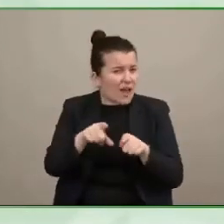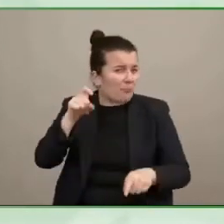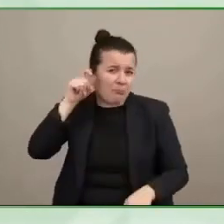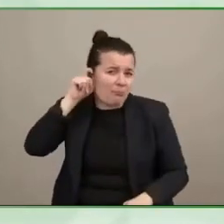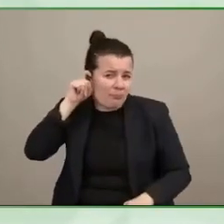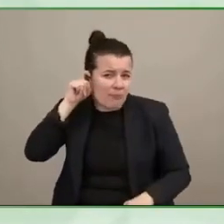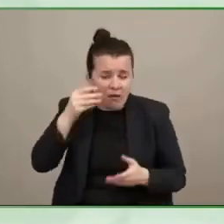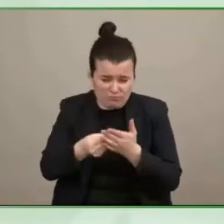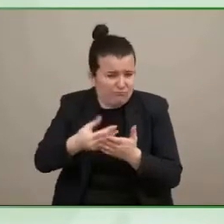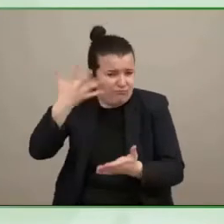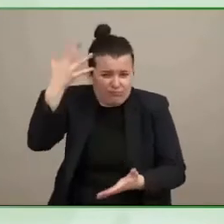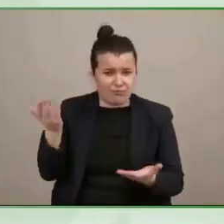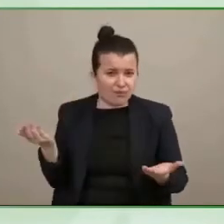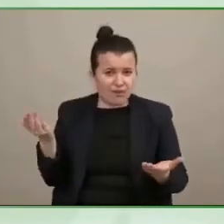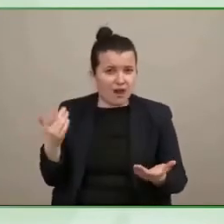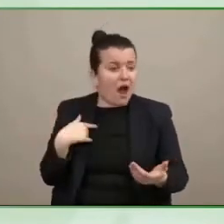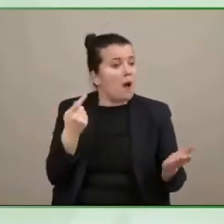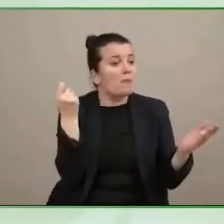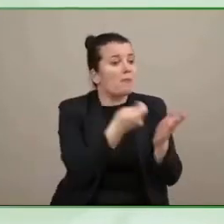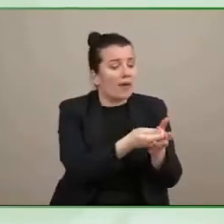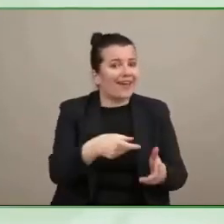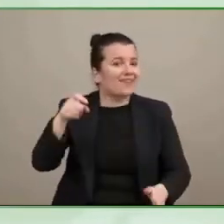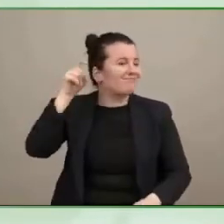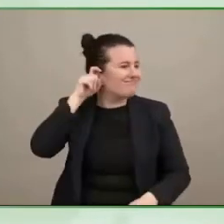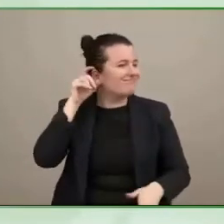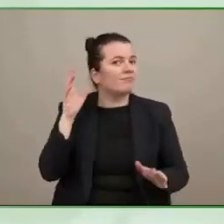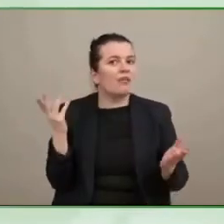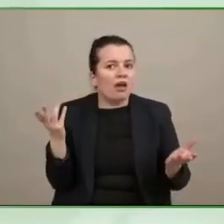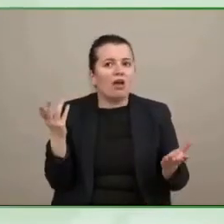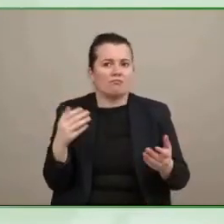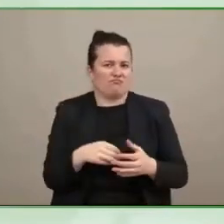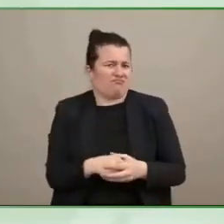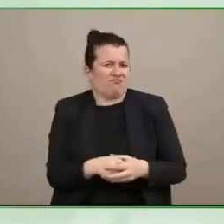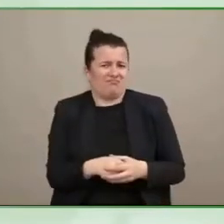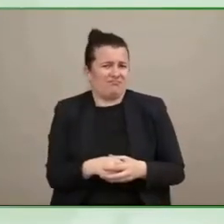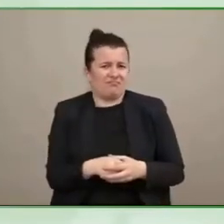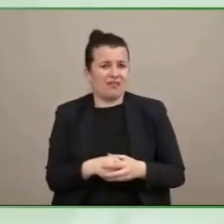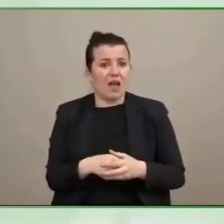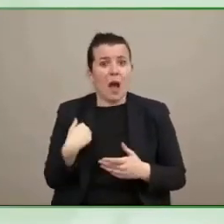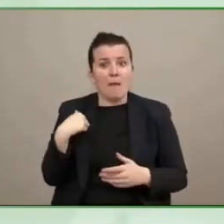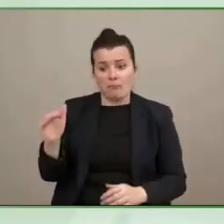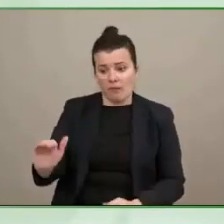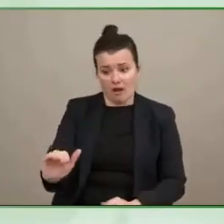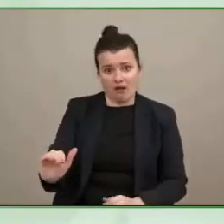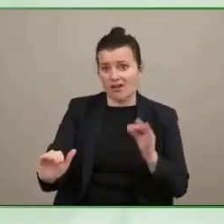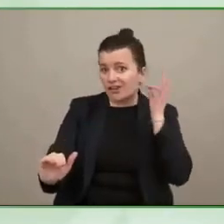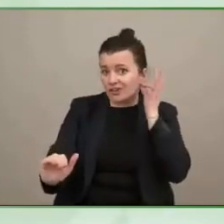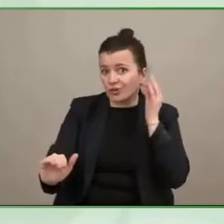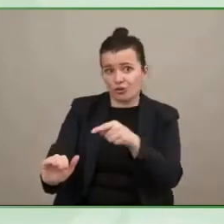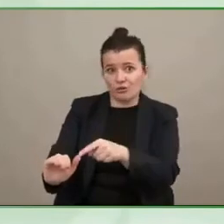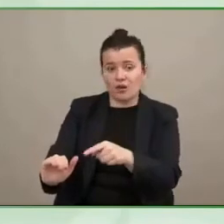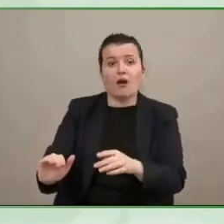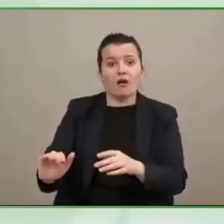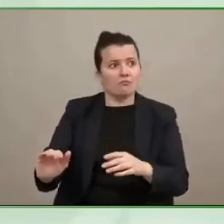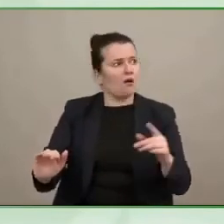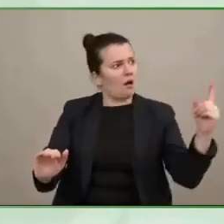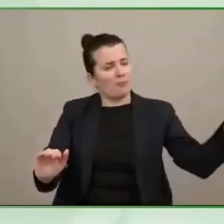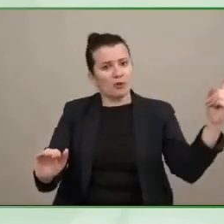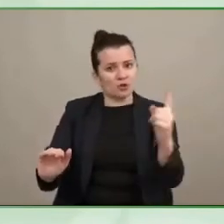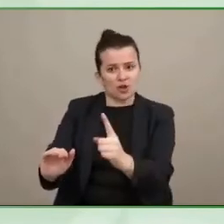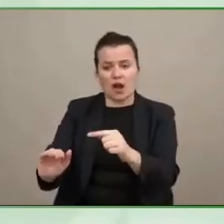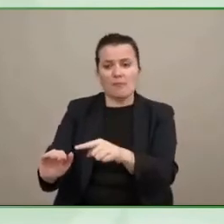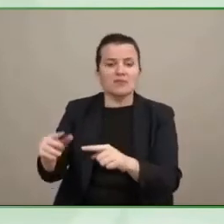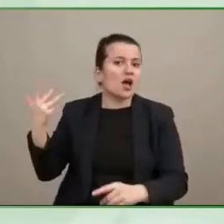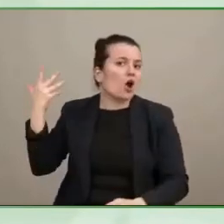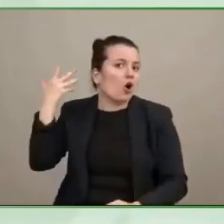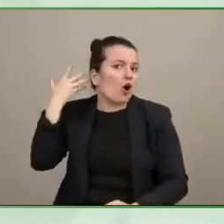on my personal experience we had an audiologist tell my daughter she need a cochlear implant it turned out there was a hearing aid that